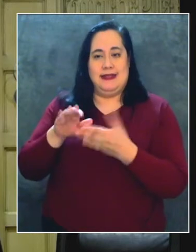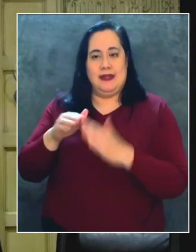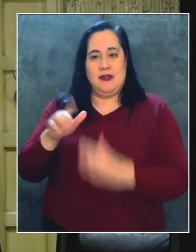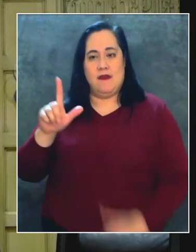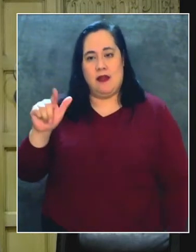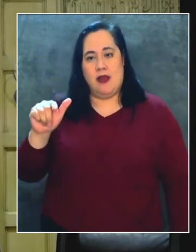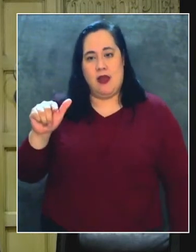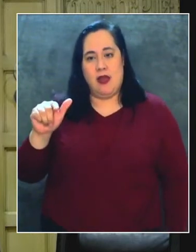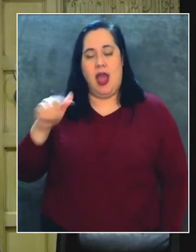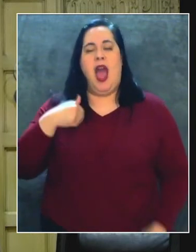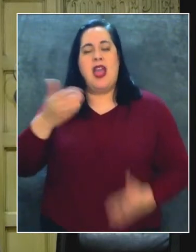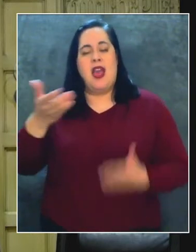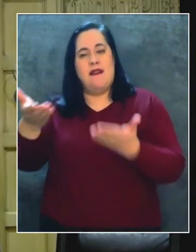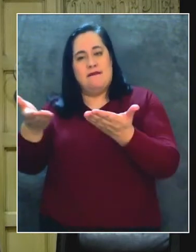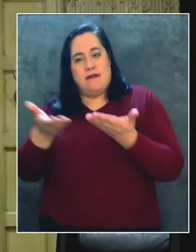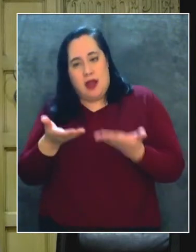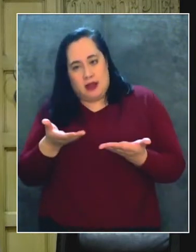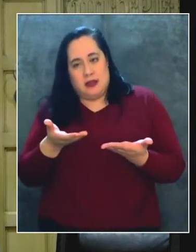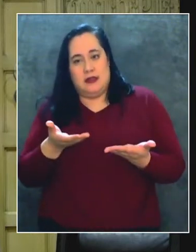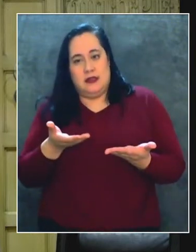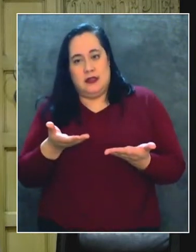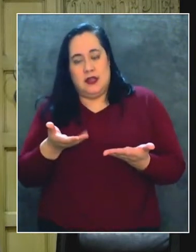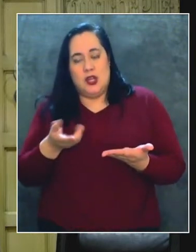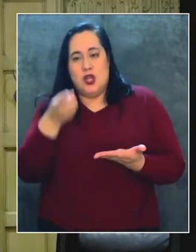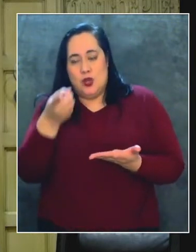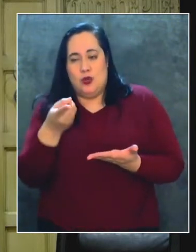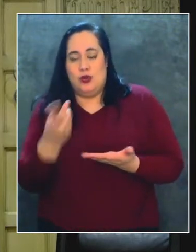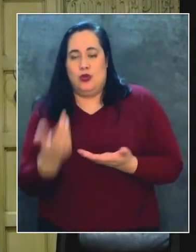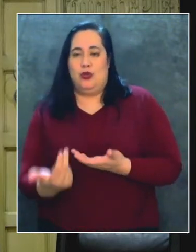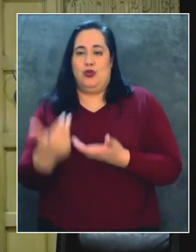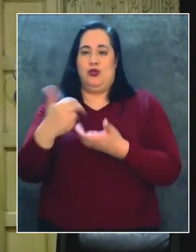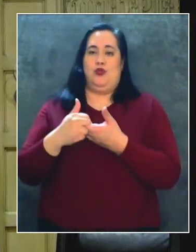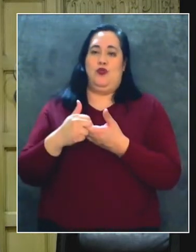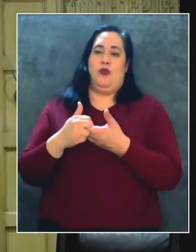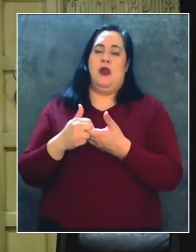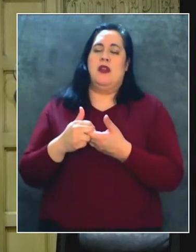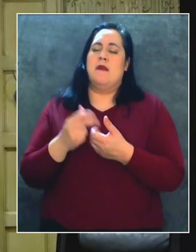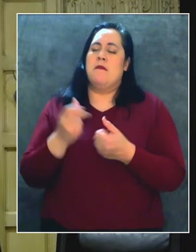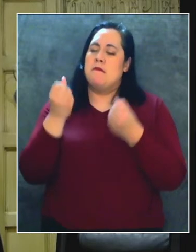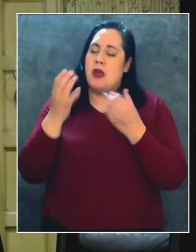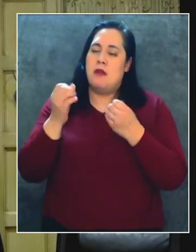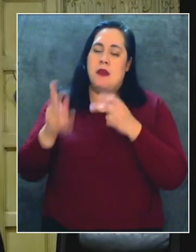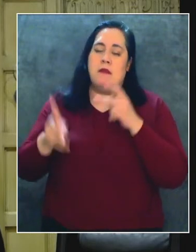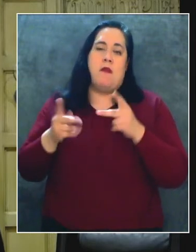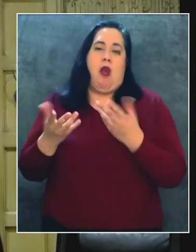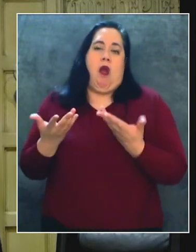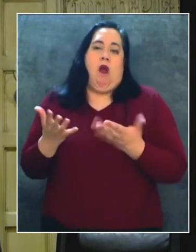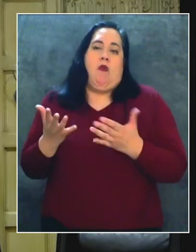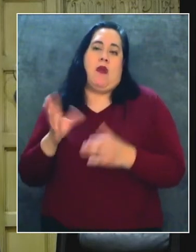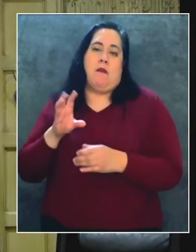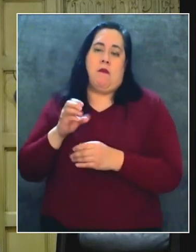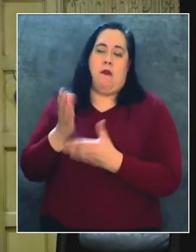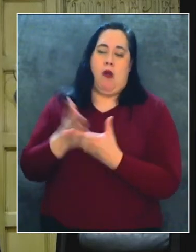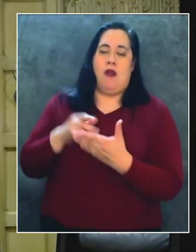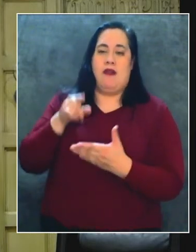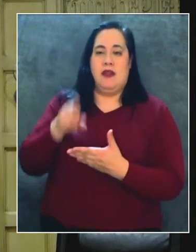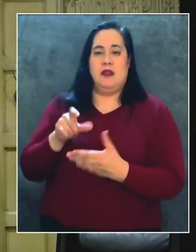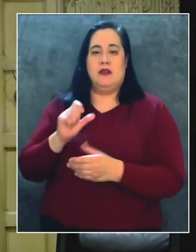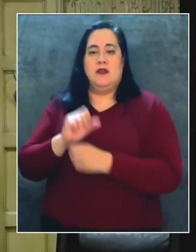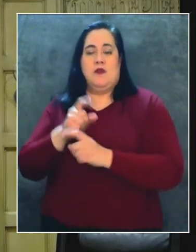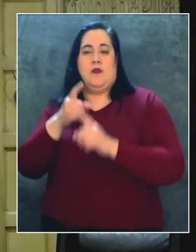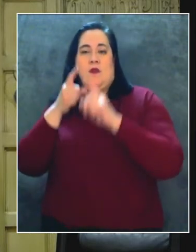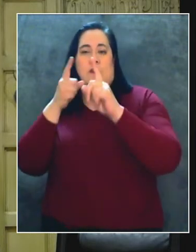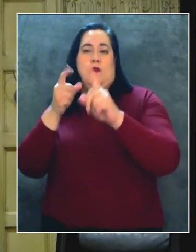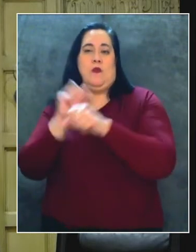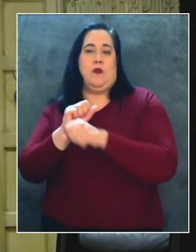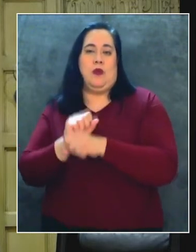Les invito a unirse a las miles de personas que son parte de este esfuerzo. Si